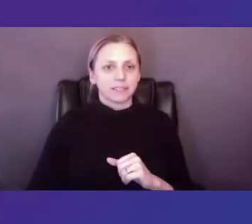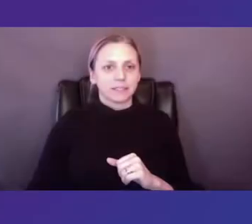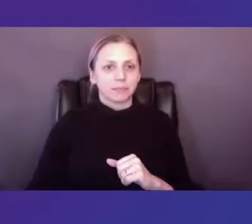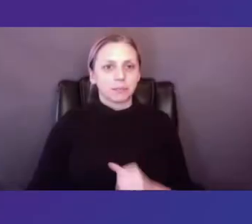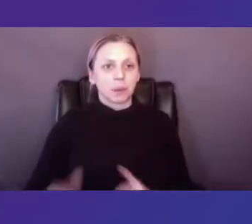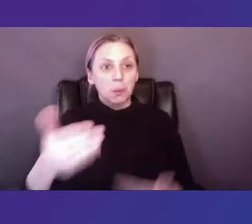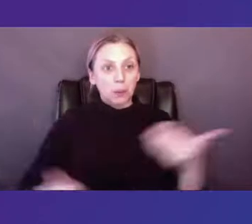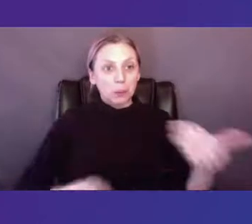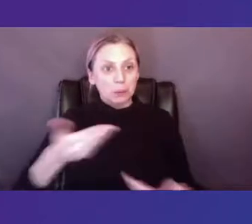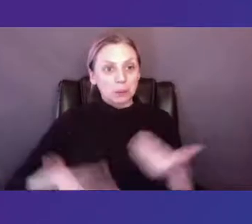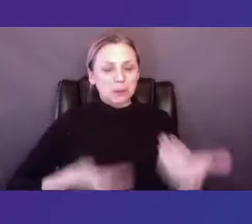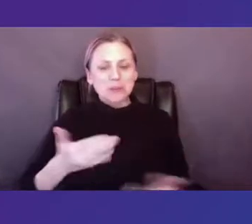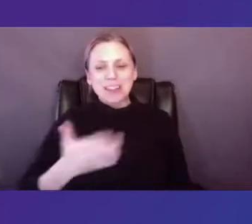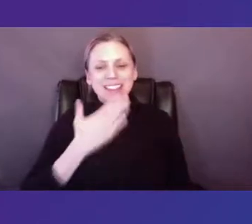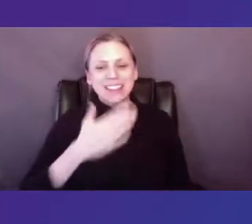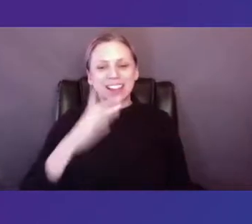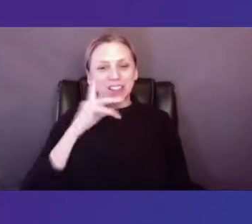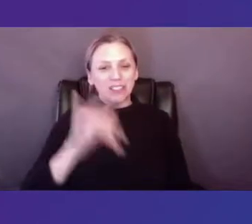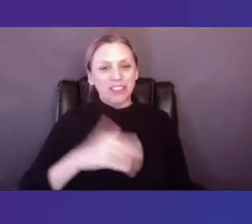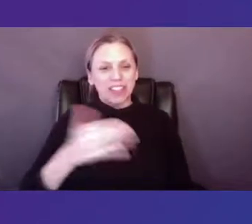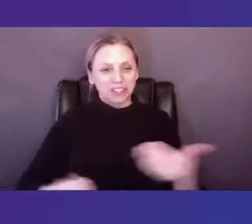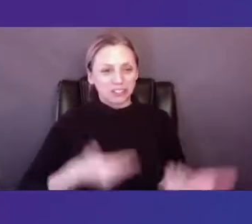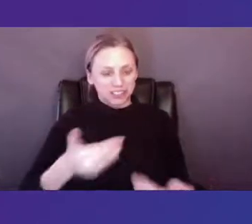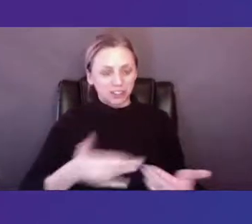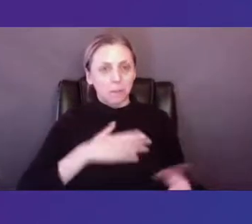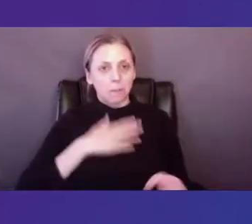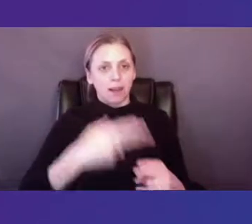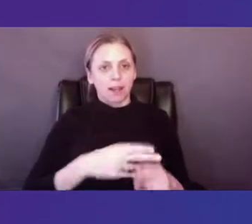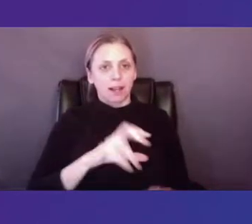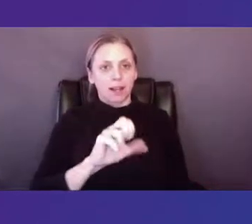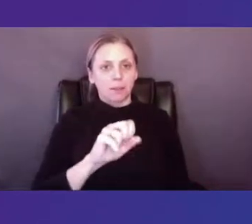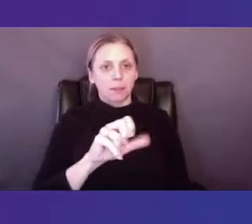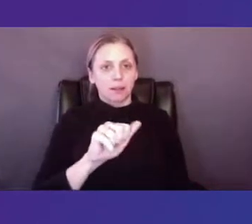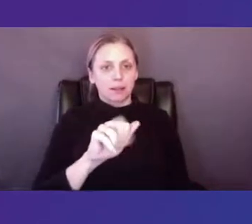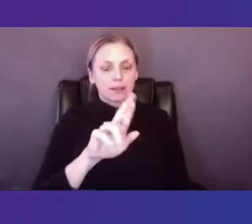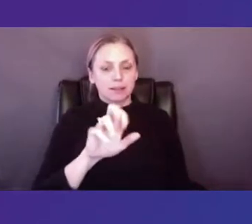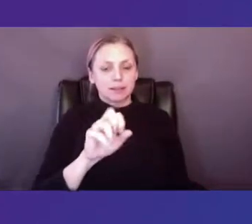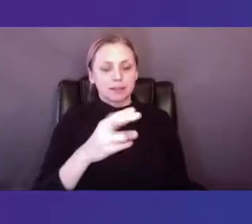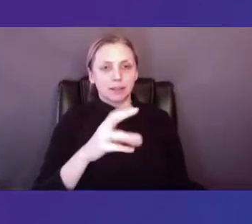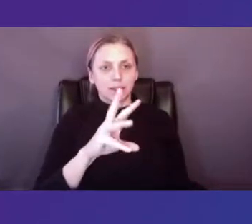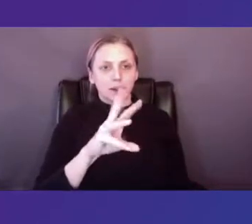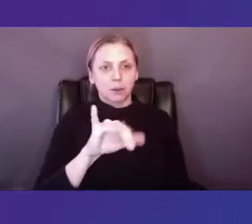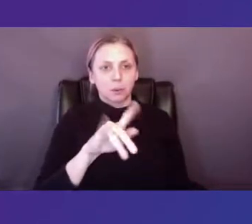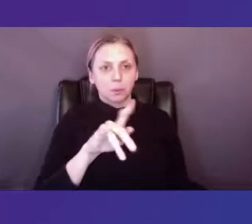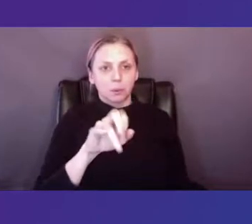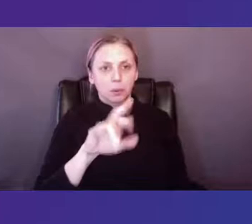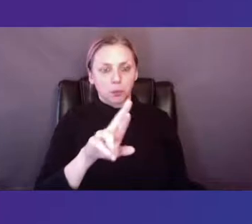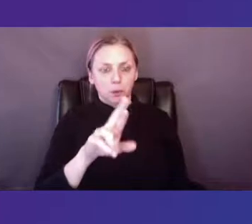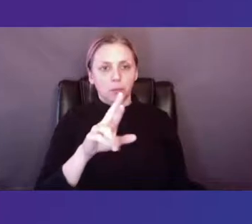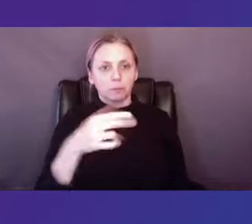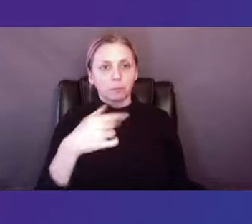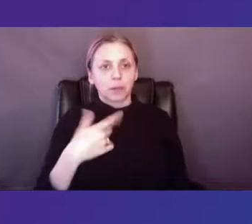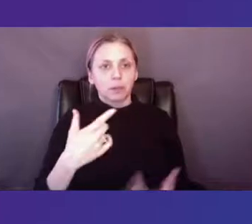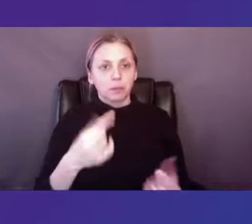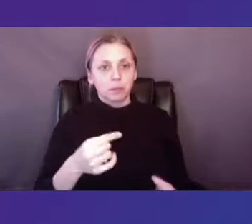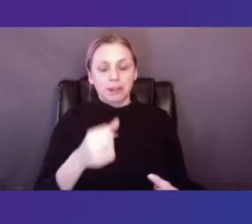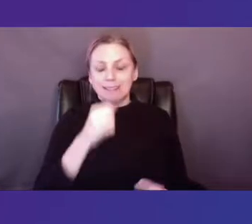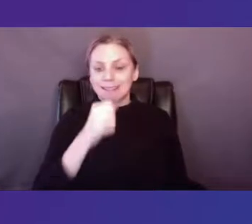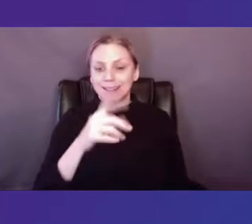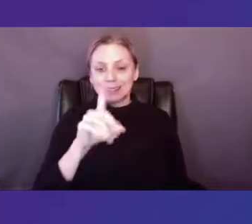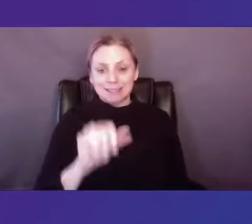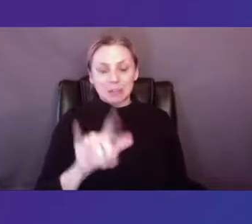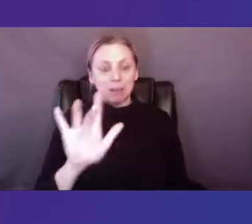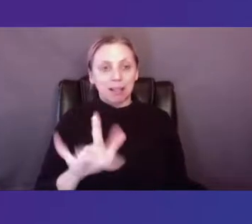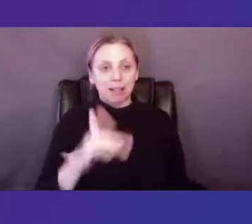Welcome, welcome. Thank you for that introduction. My name is Sarah Wilber, and I am a non-disabled,